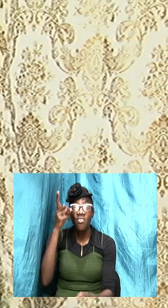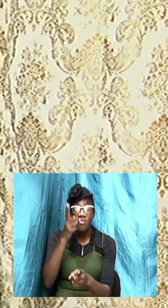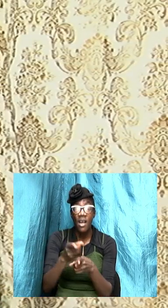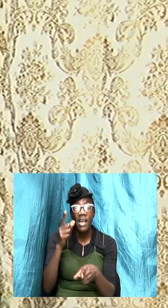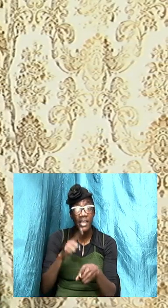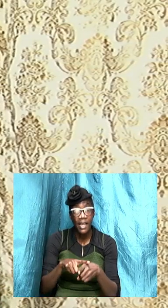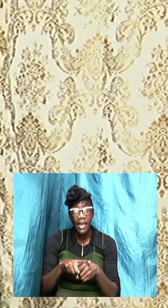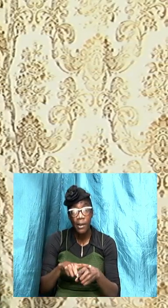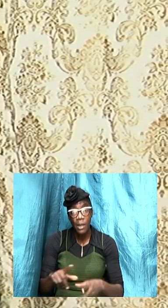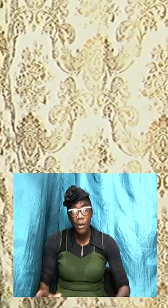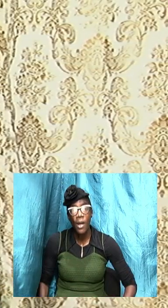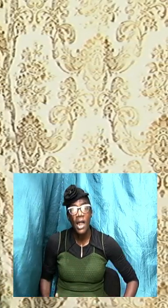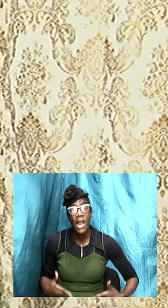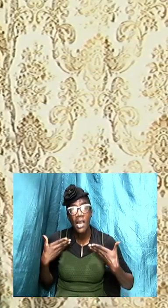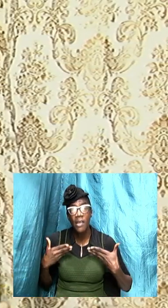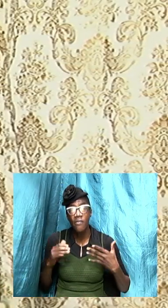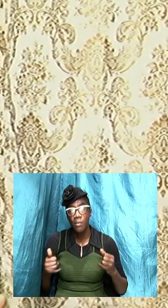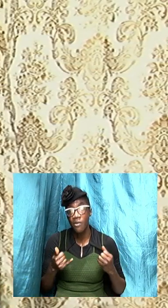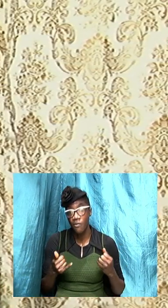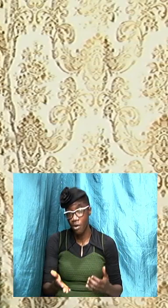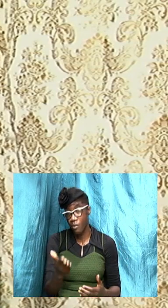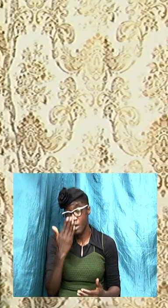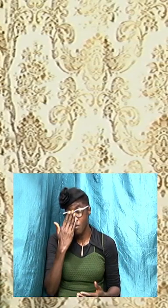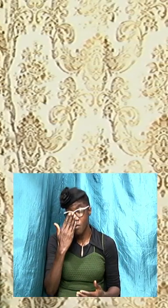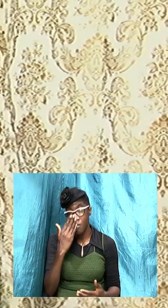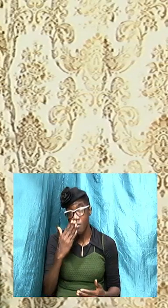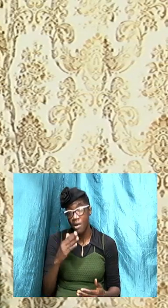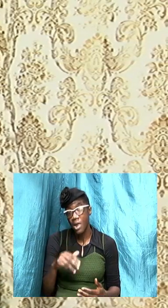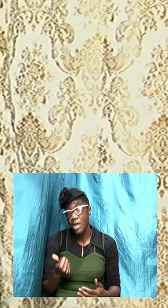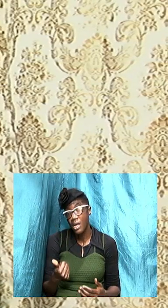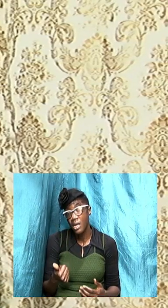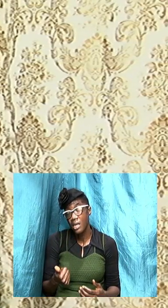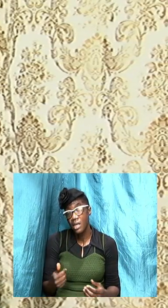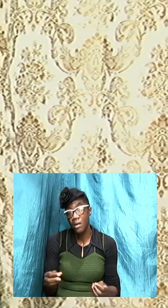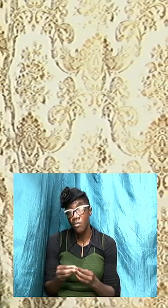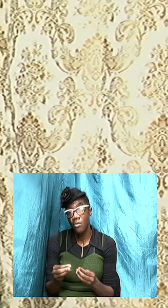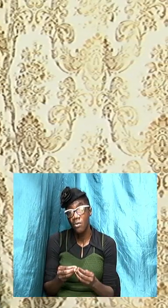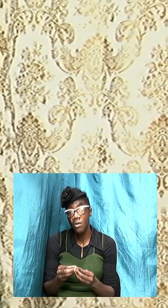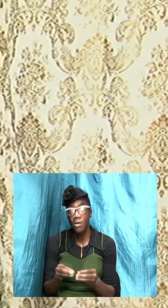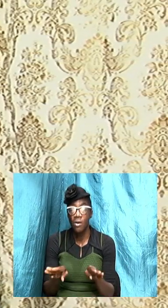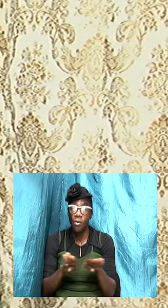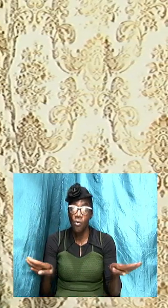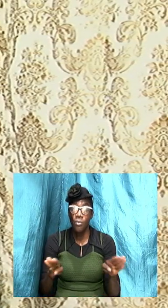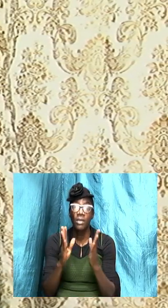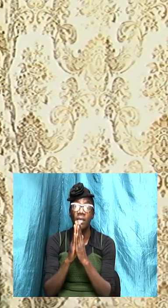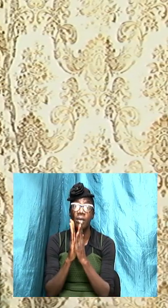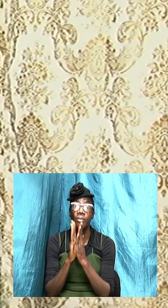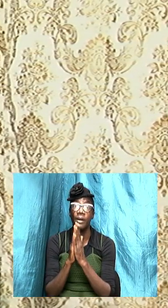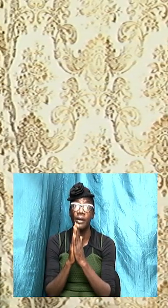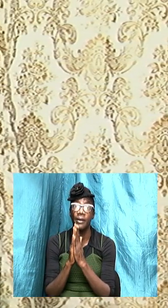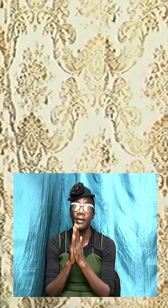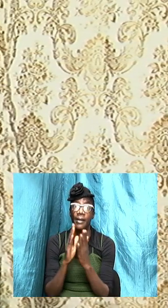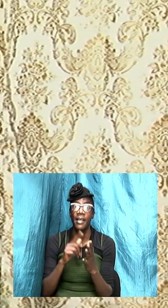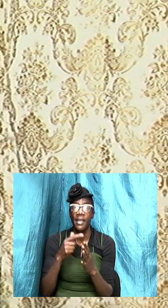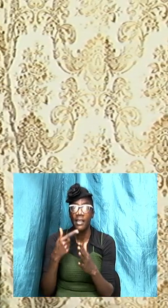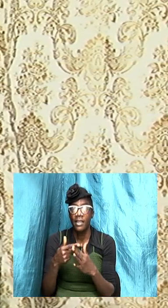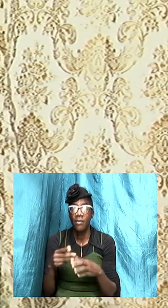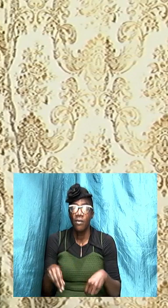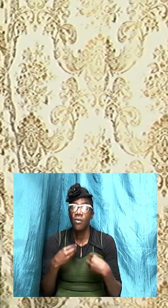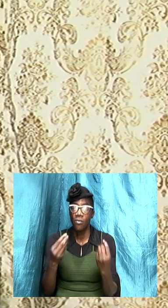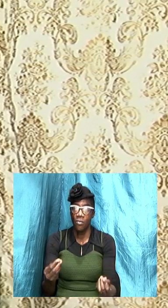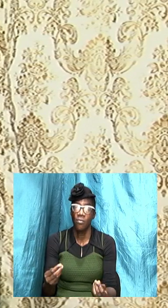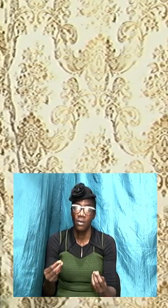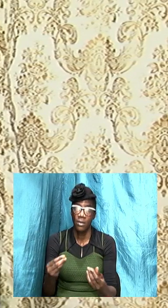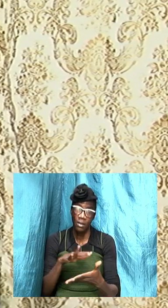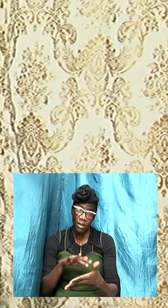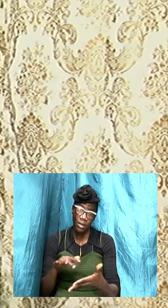amen just before we go any further I'm gonna just open in prior and then we can just get into it